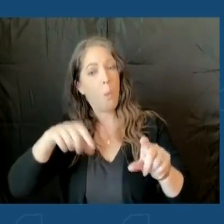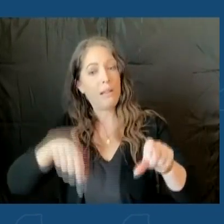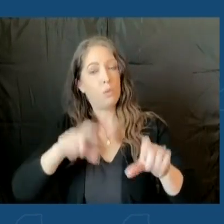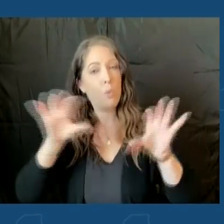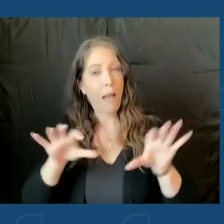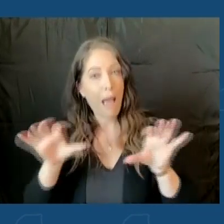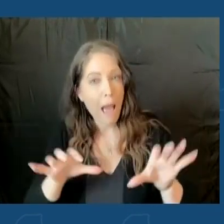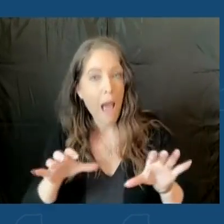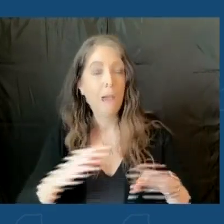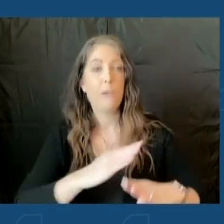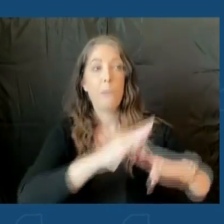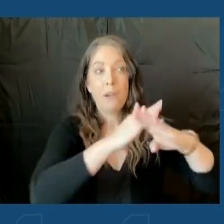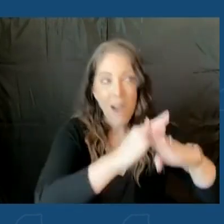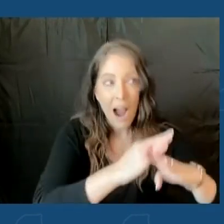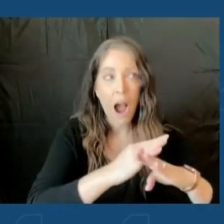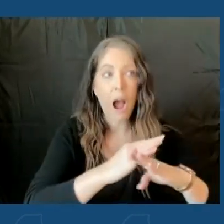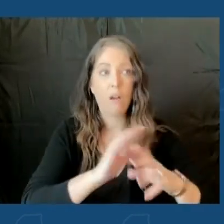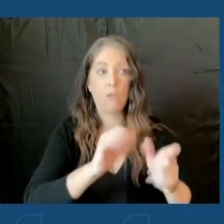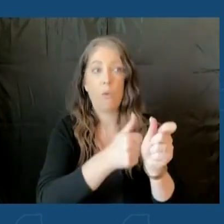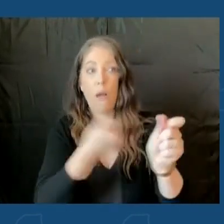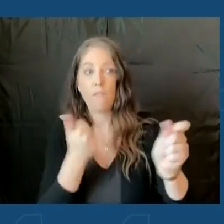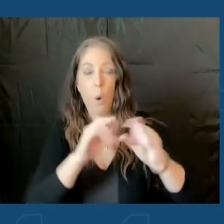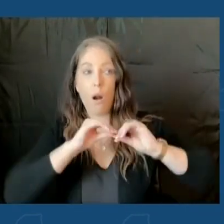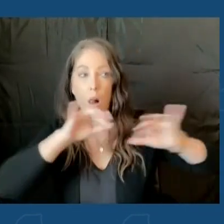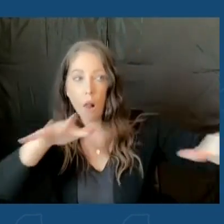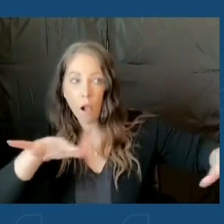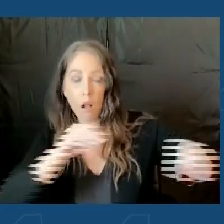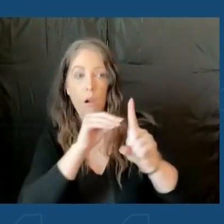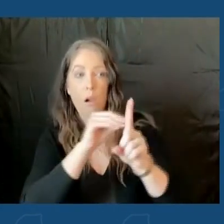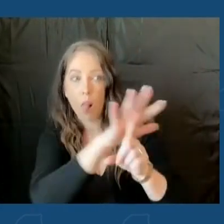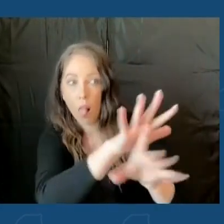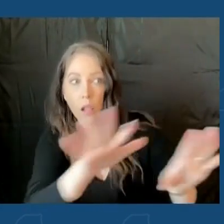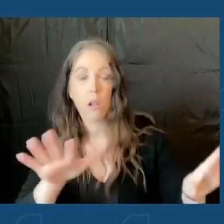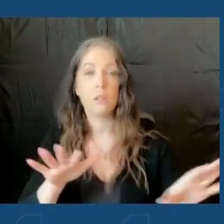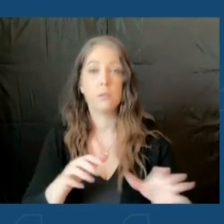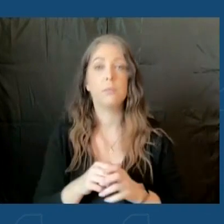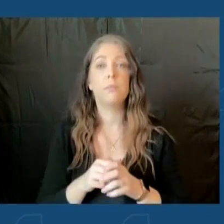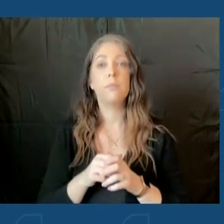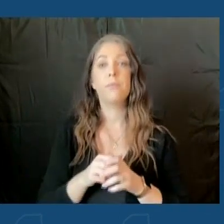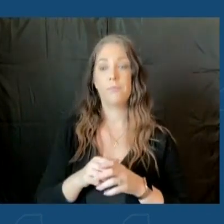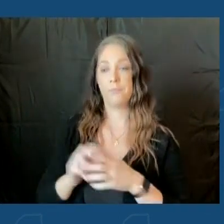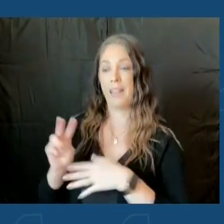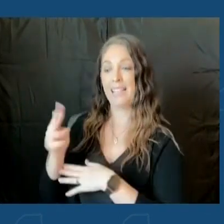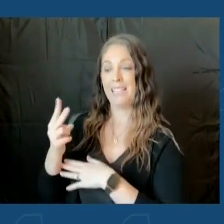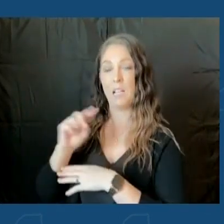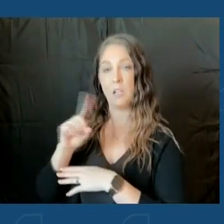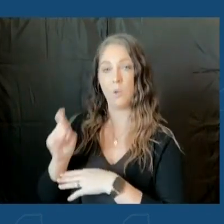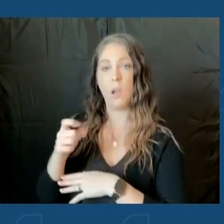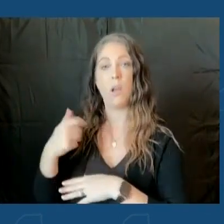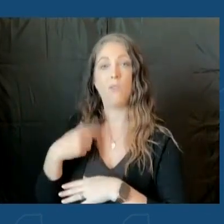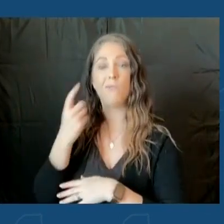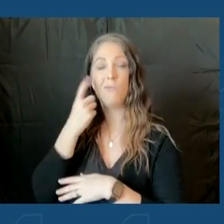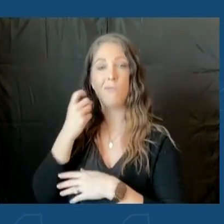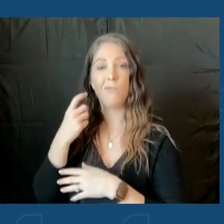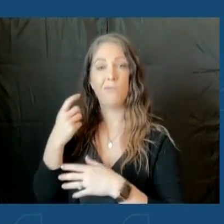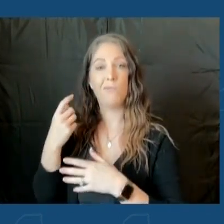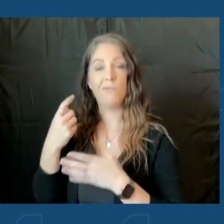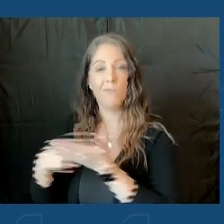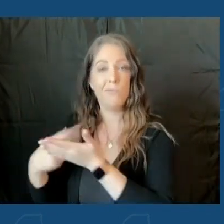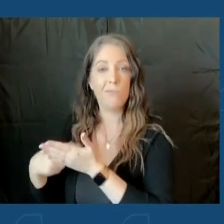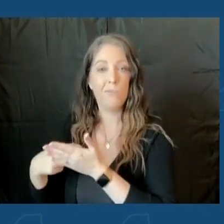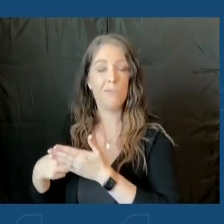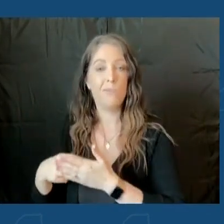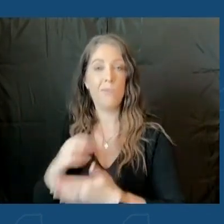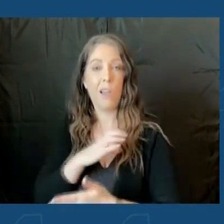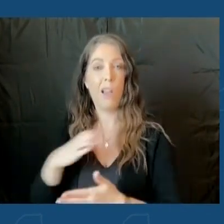avoiding exposure. That was your first question. And then my second question is, I spoke with Congressman Richard Torres, you know, and he's kind of slammed